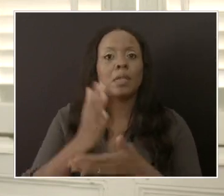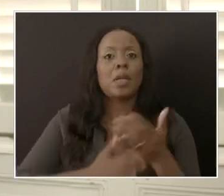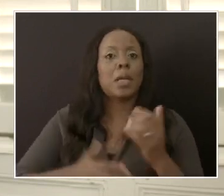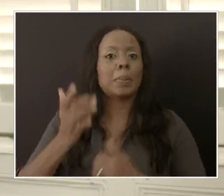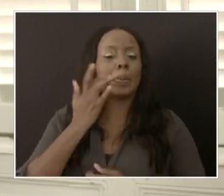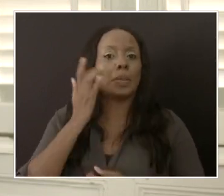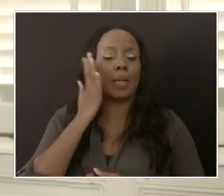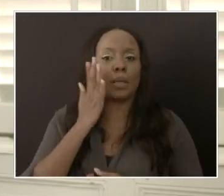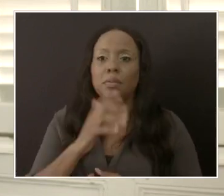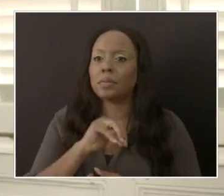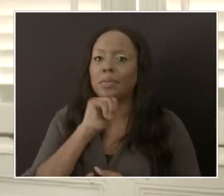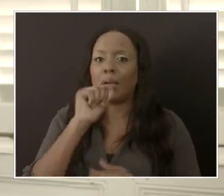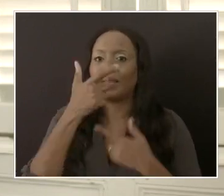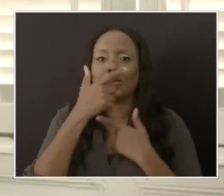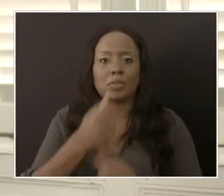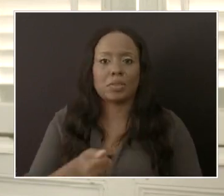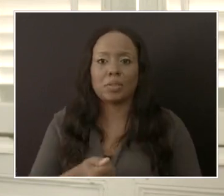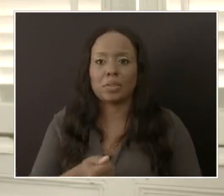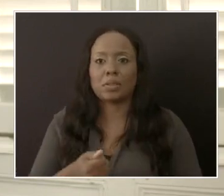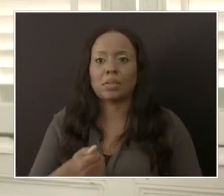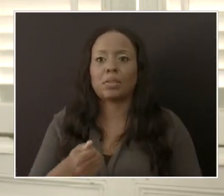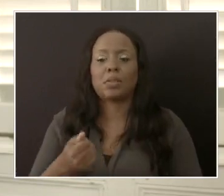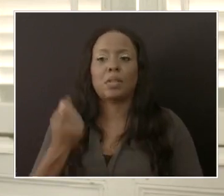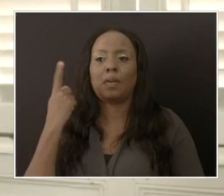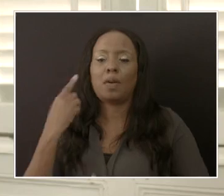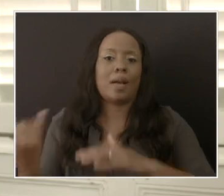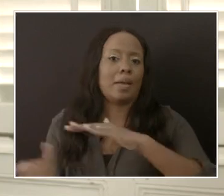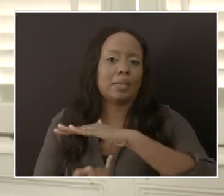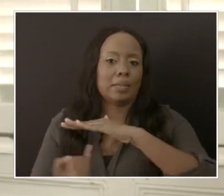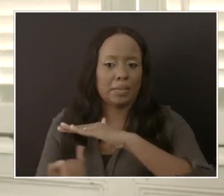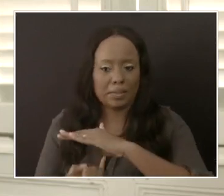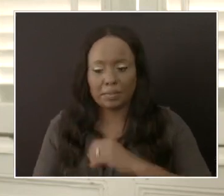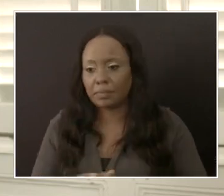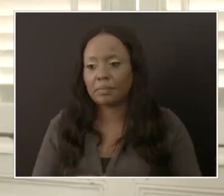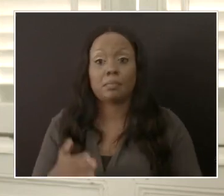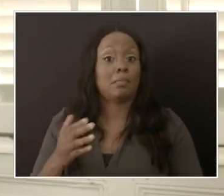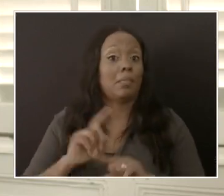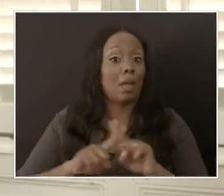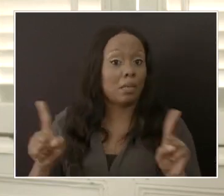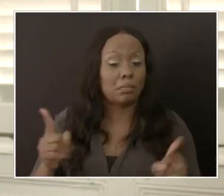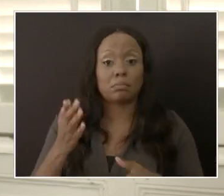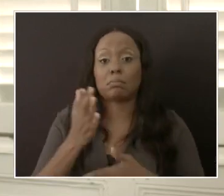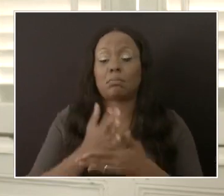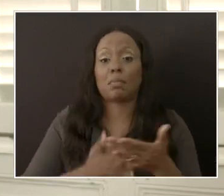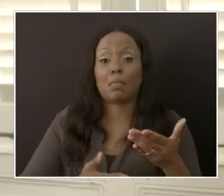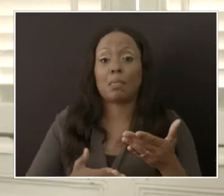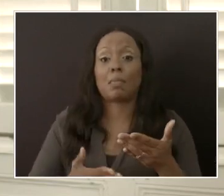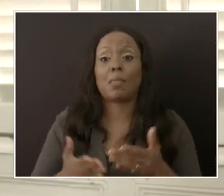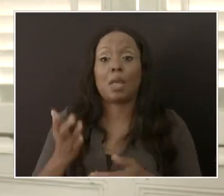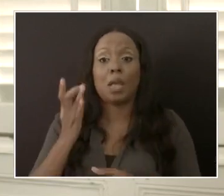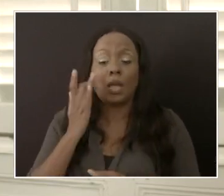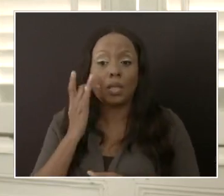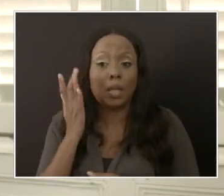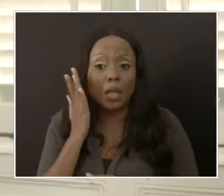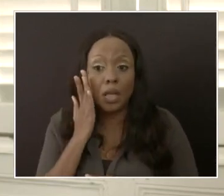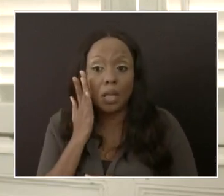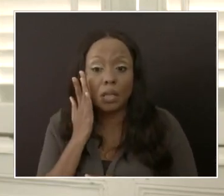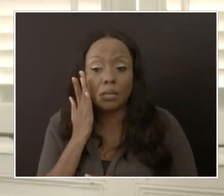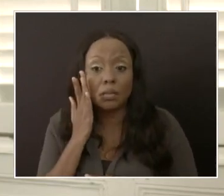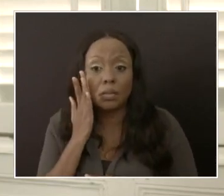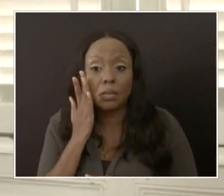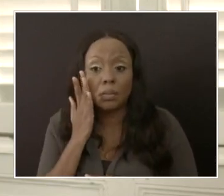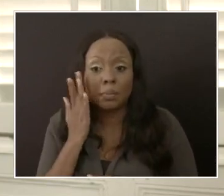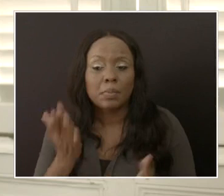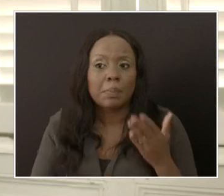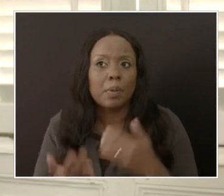having persons isolate there, and then there are some hotels which by misadventure they would have had